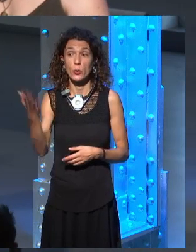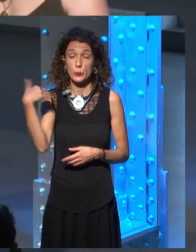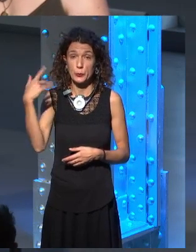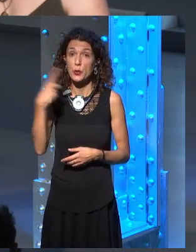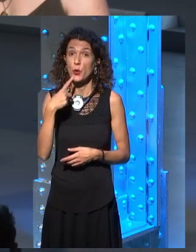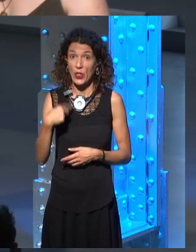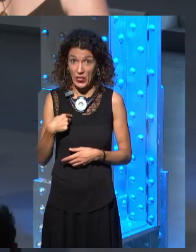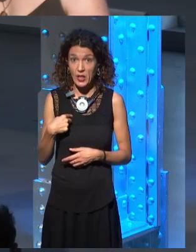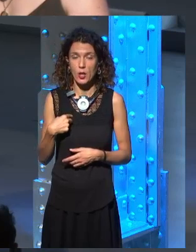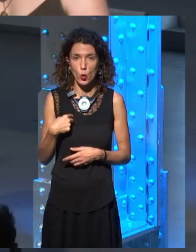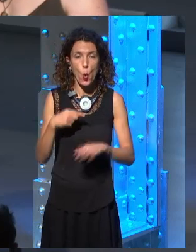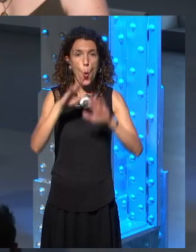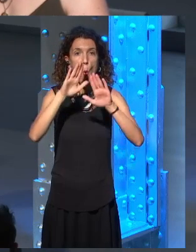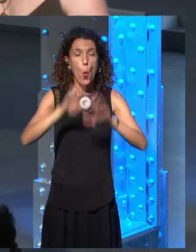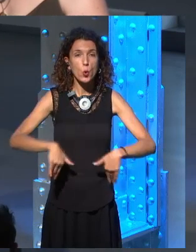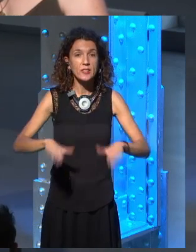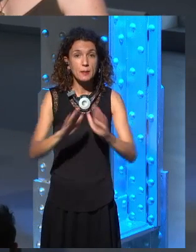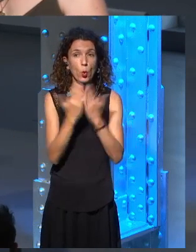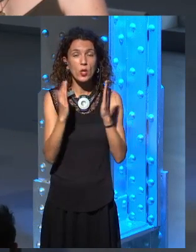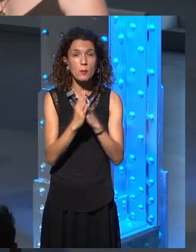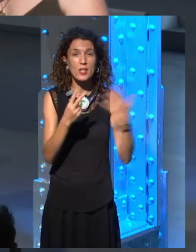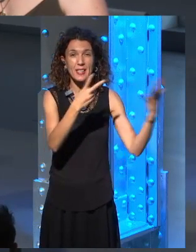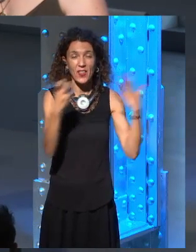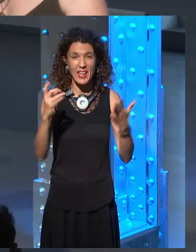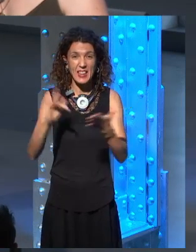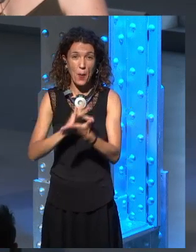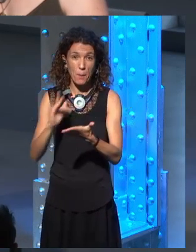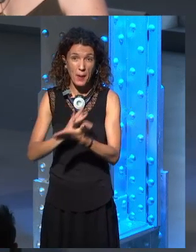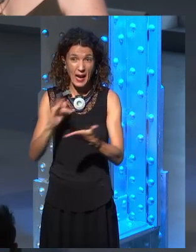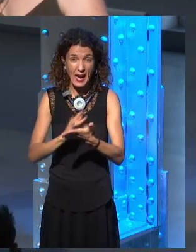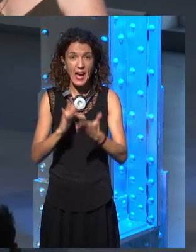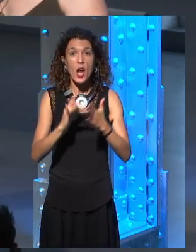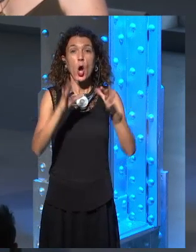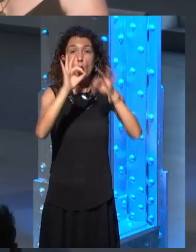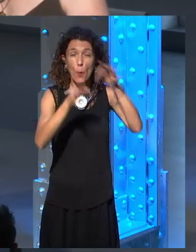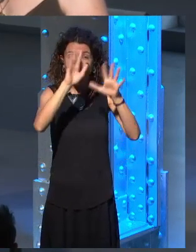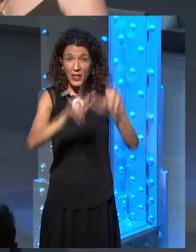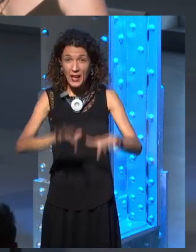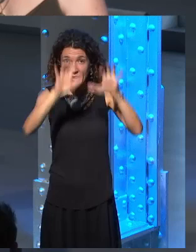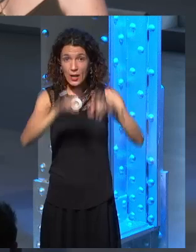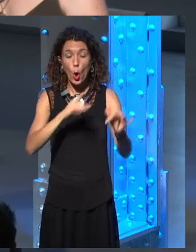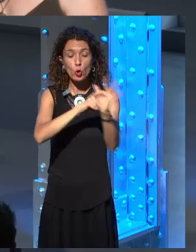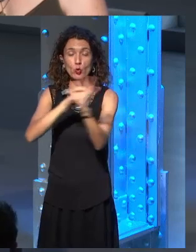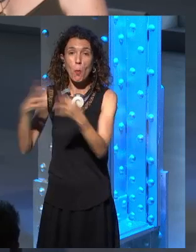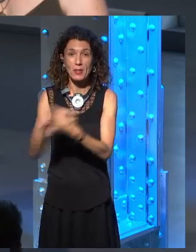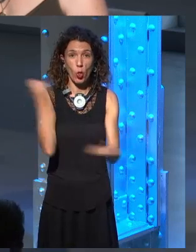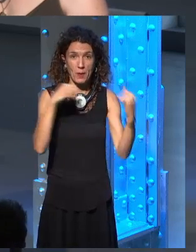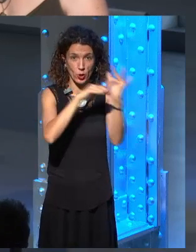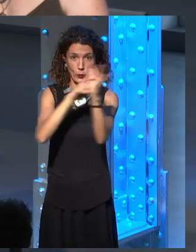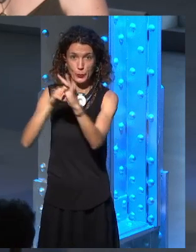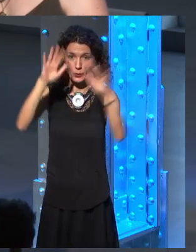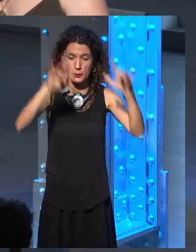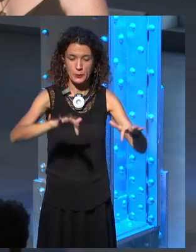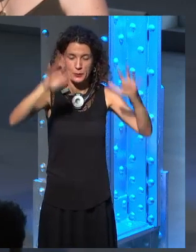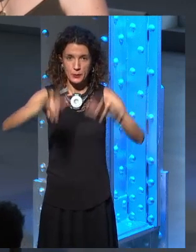blowing over everyone's graves. Just describing that. I don't think it will be quite that